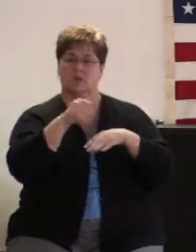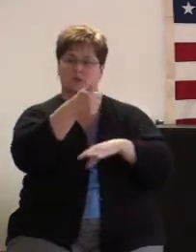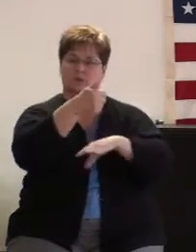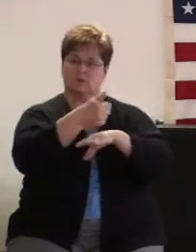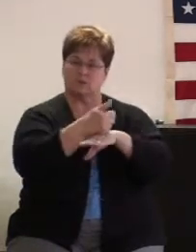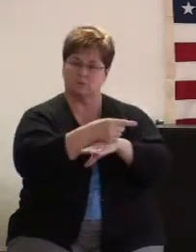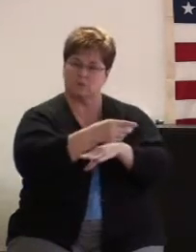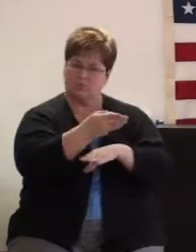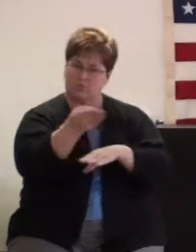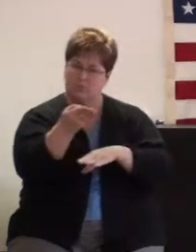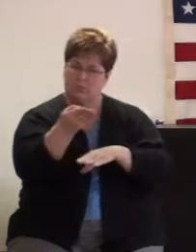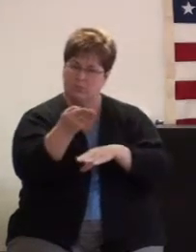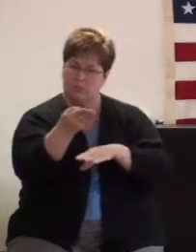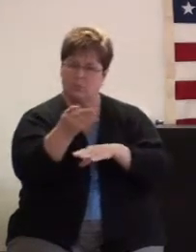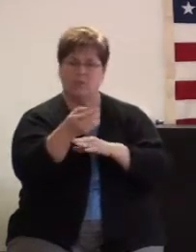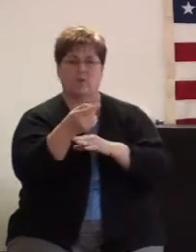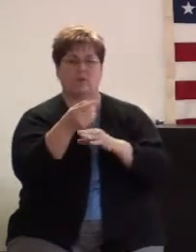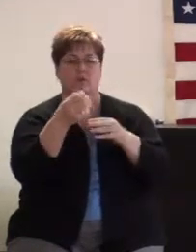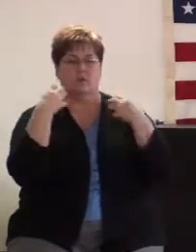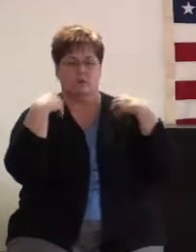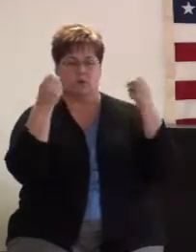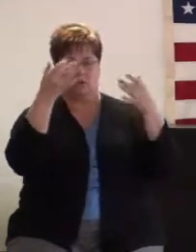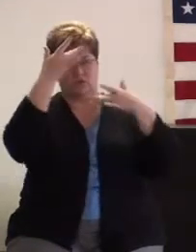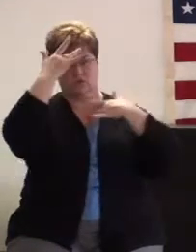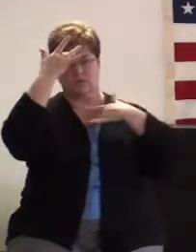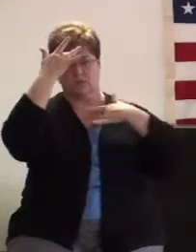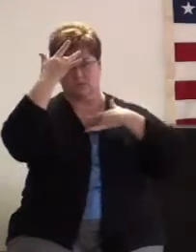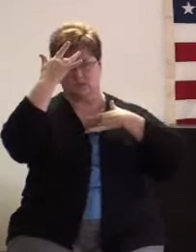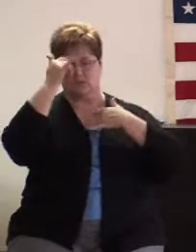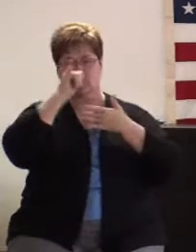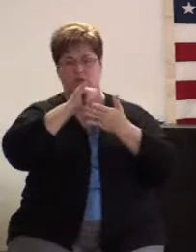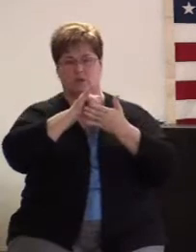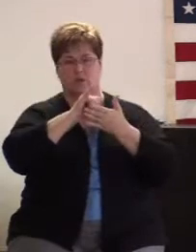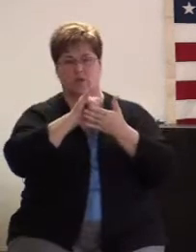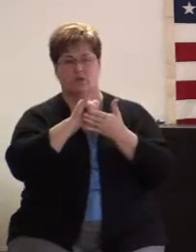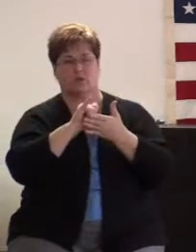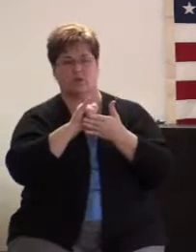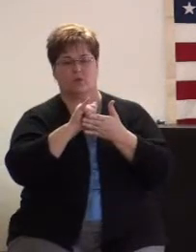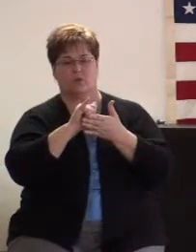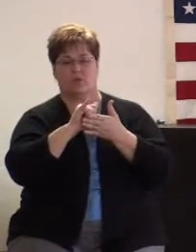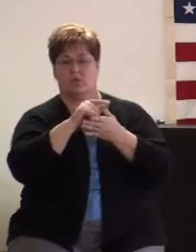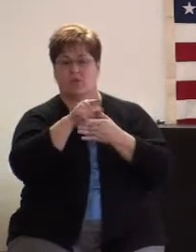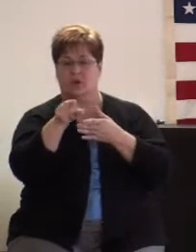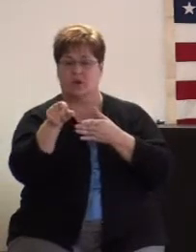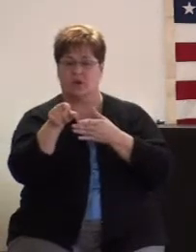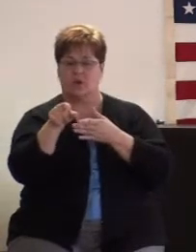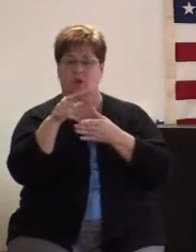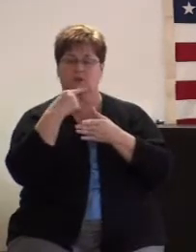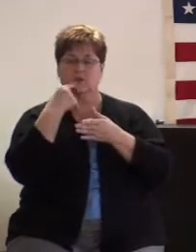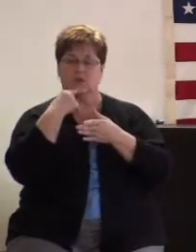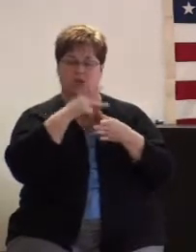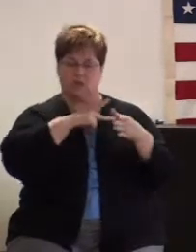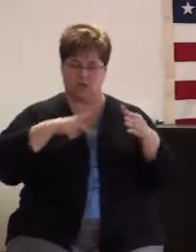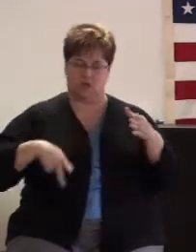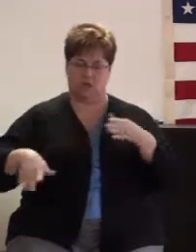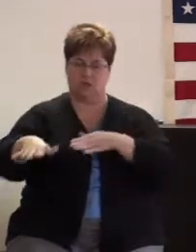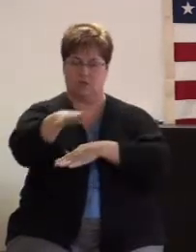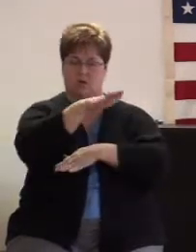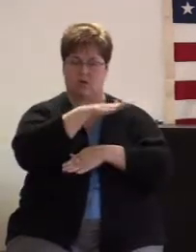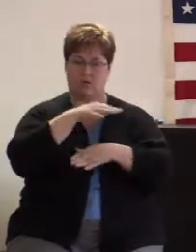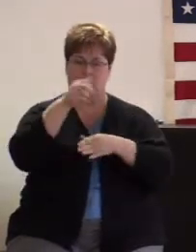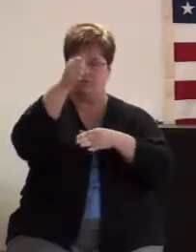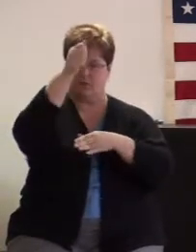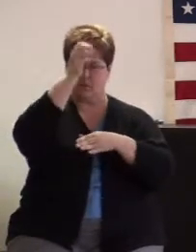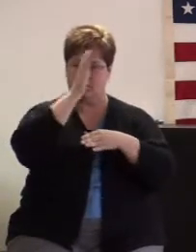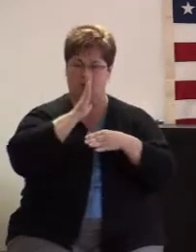before you heal the sick that are therein and say unto them the kingdom of God is come